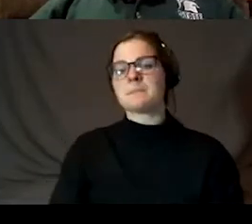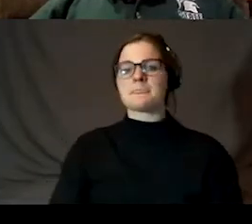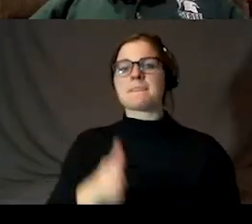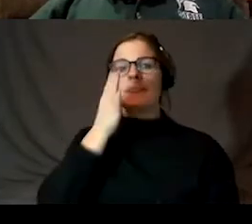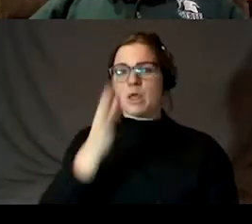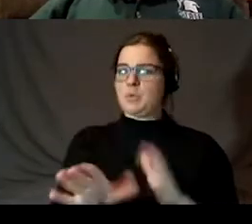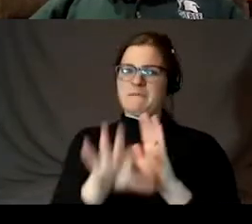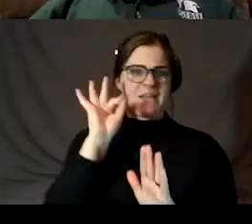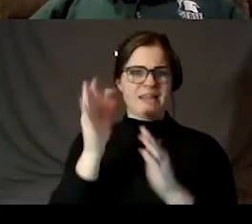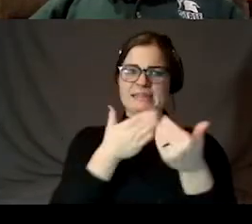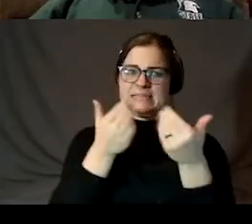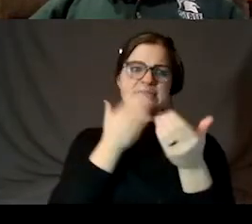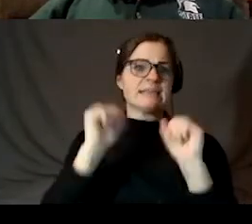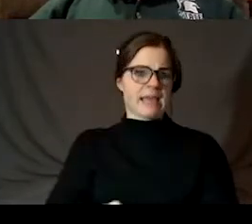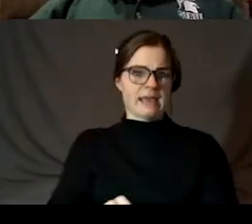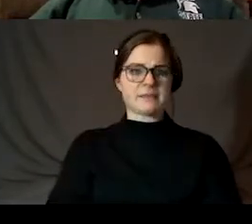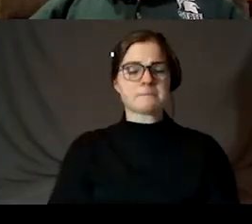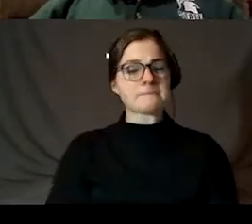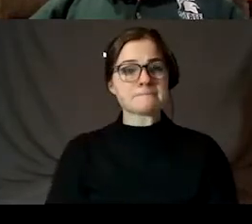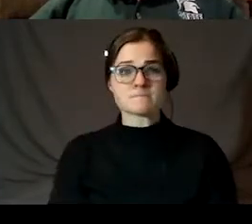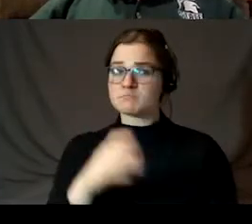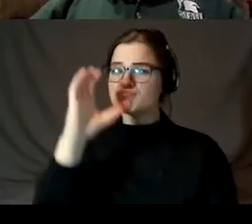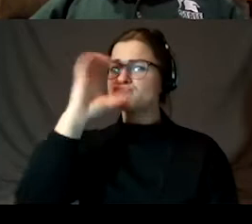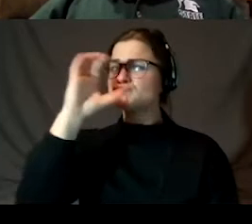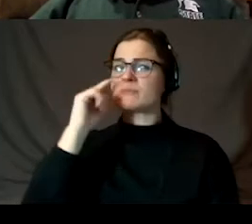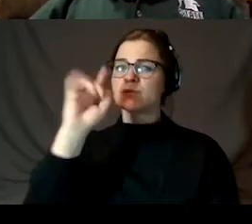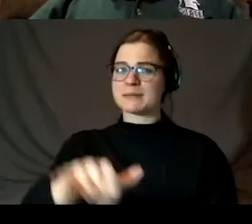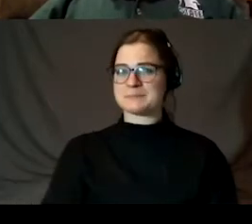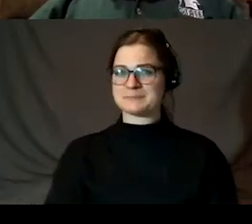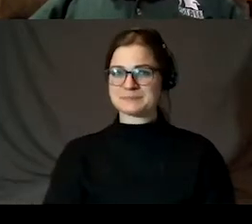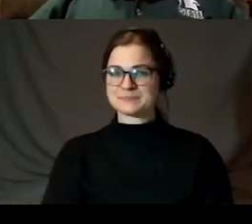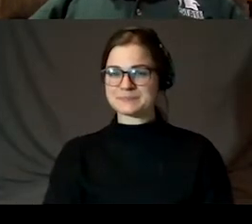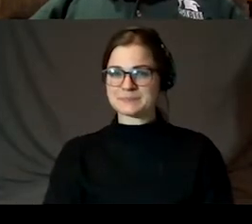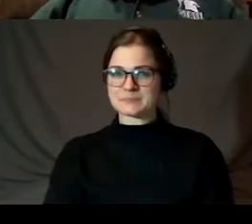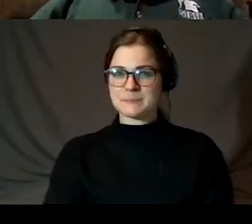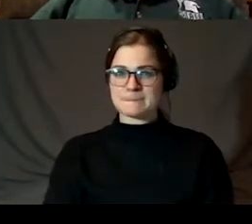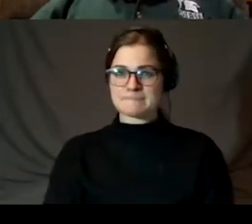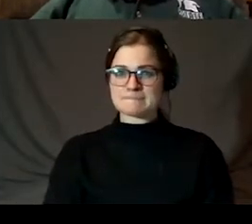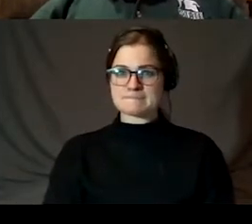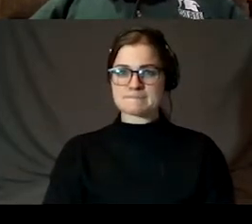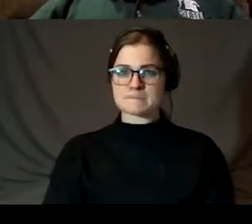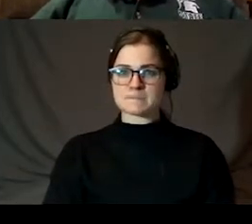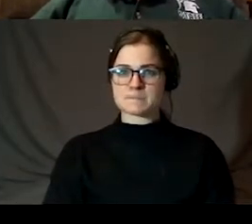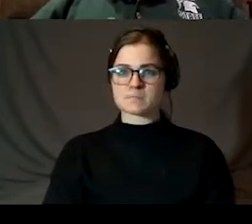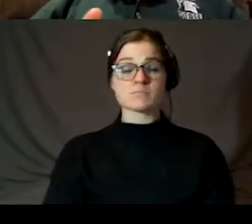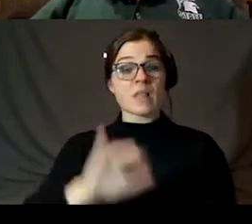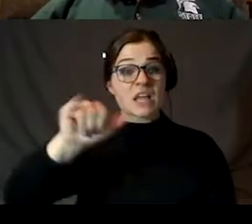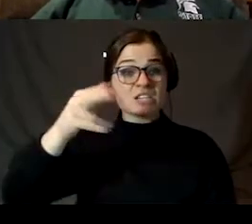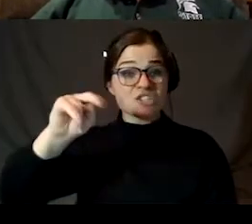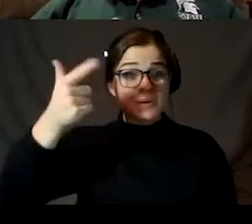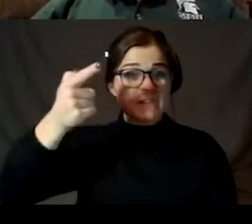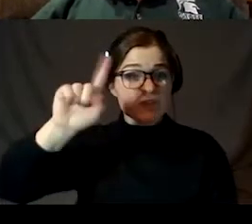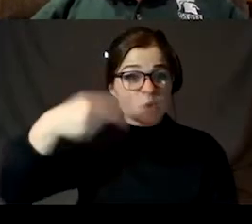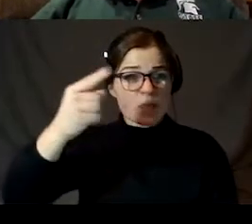Uranus as possible. So that's something you should want to look for. And don't look just on the 21st. You can look on the